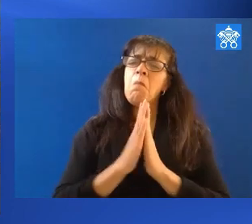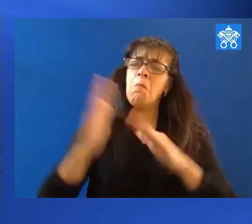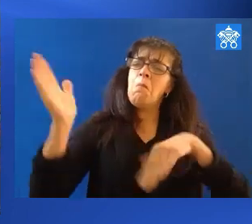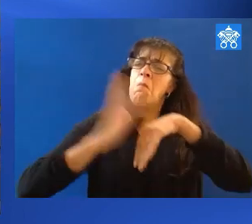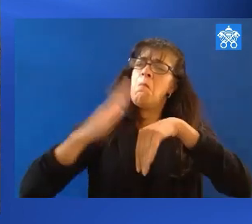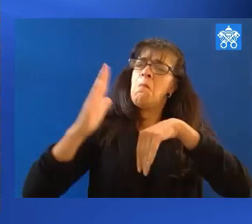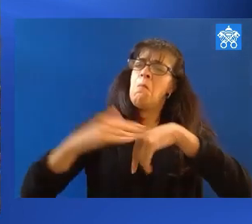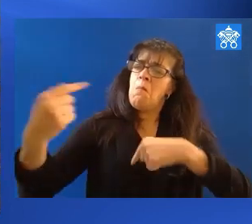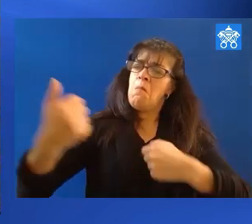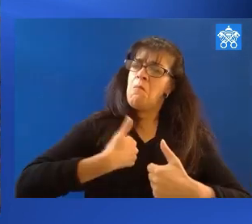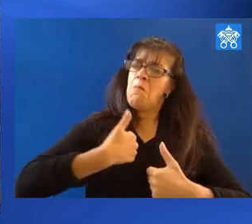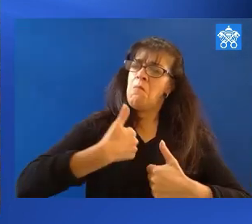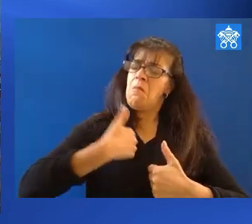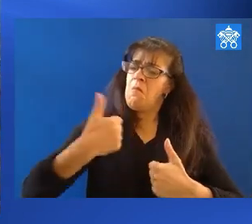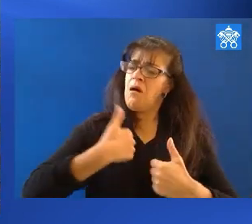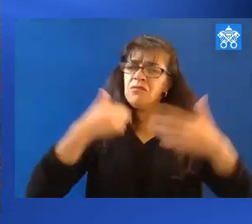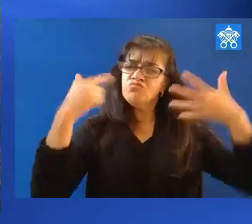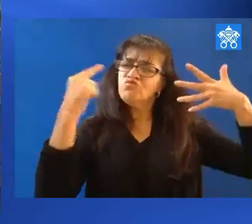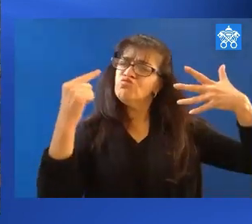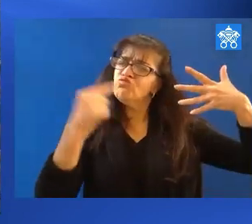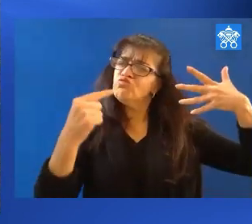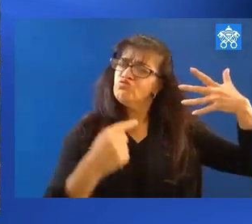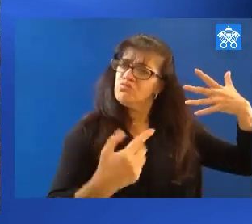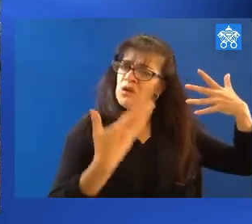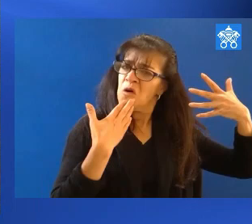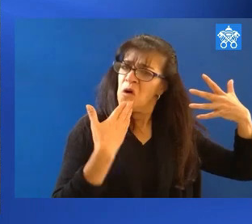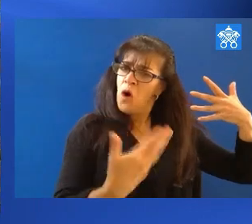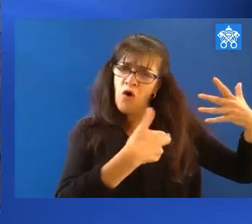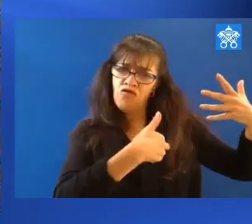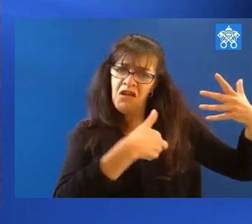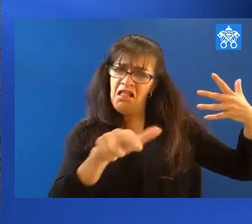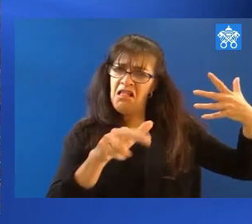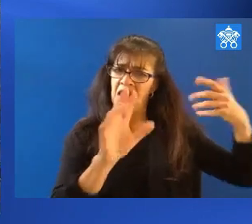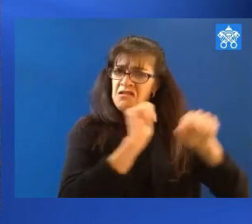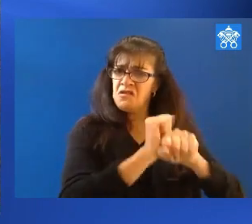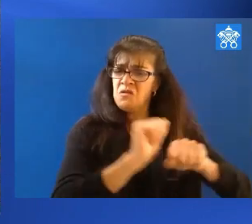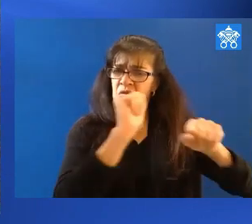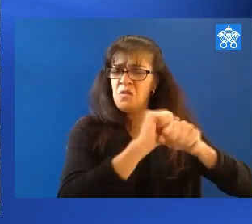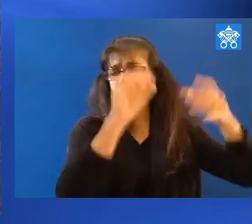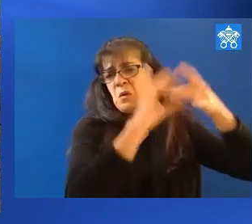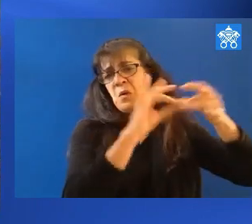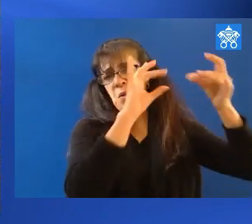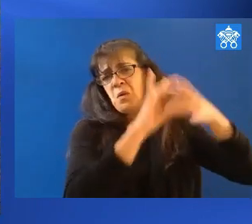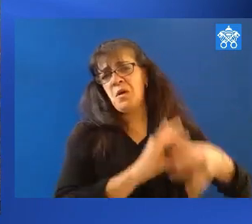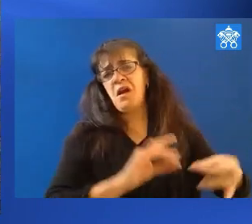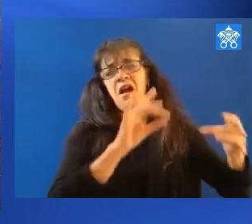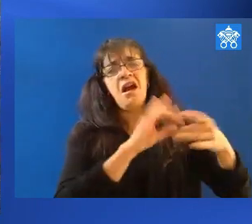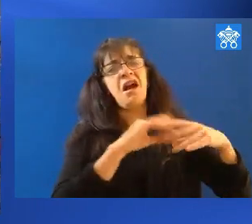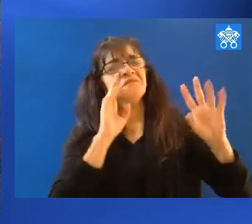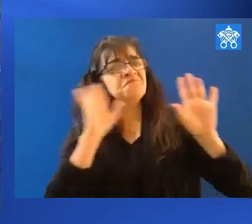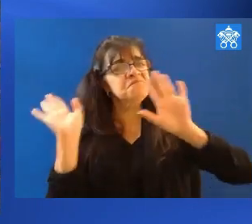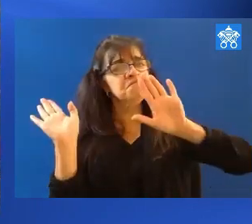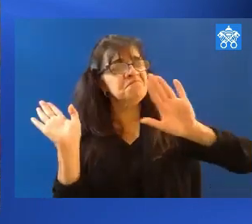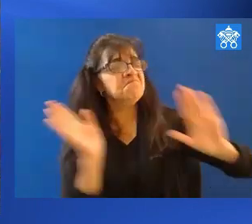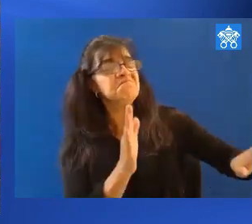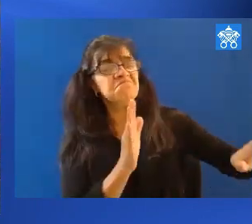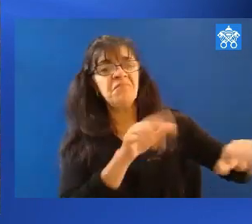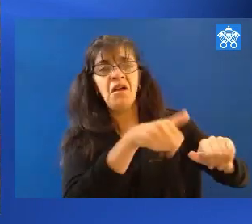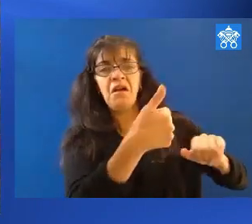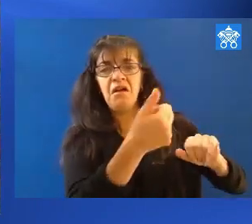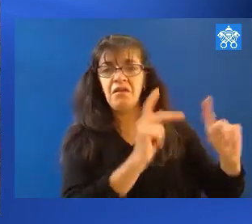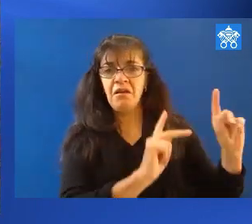praising himself, listing all his good religious works, and disdaining others.